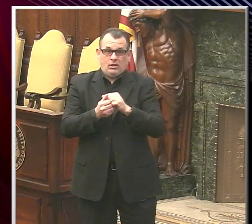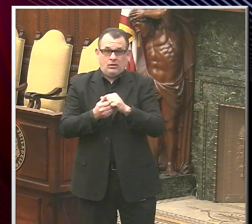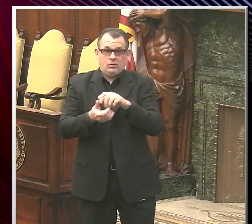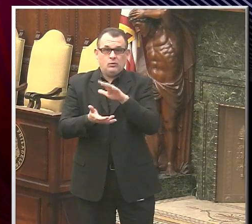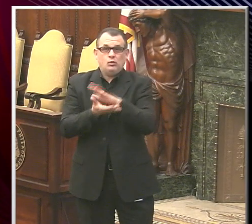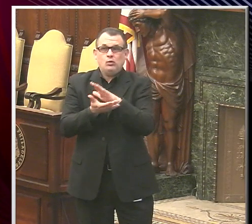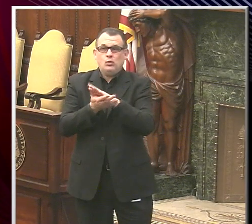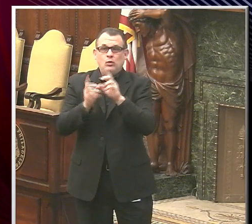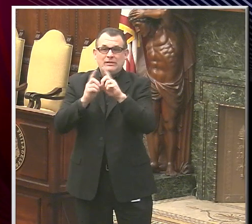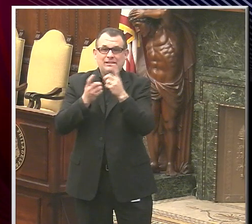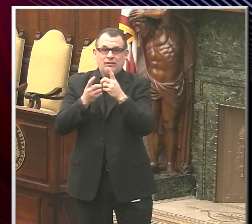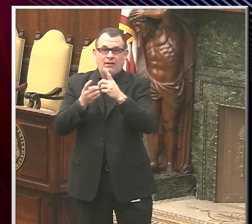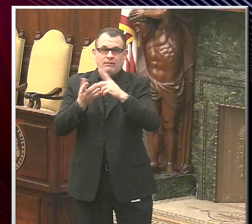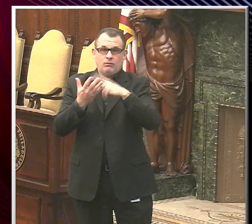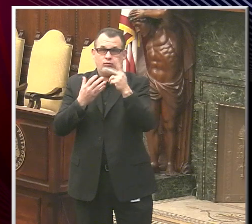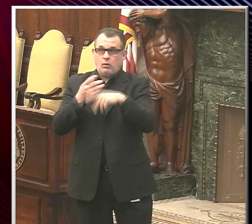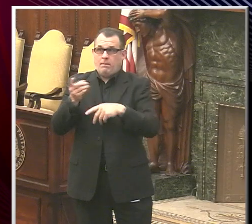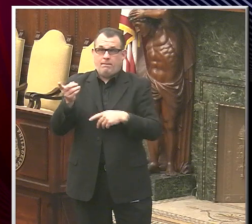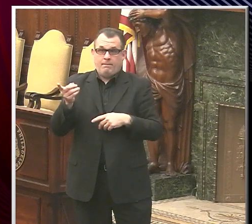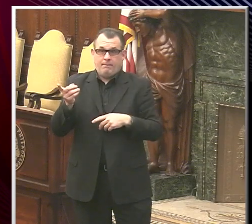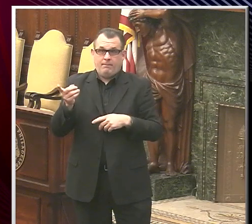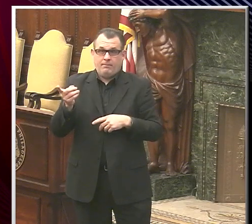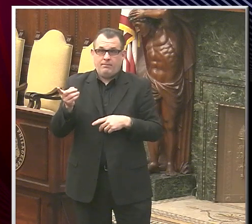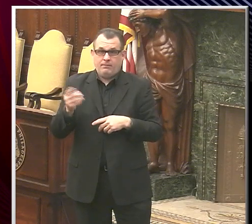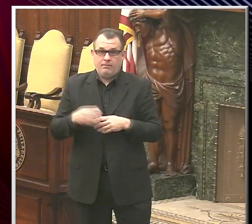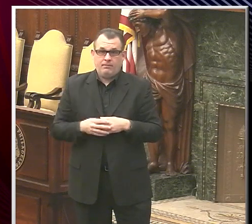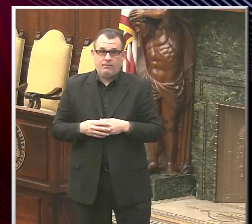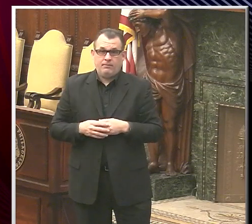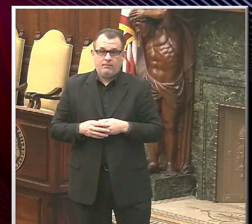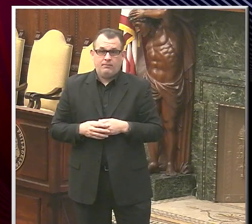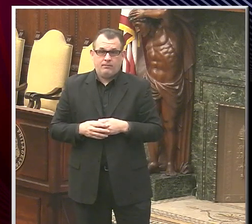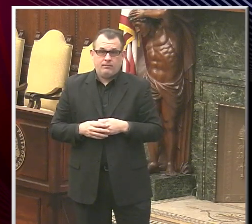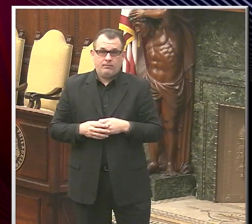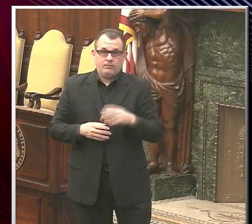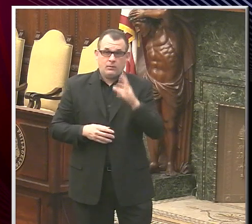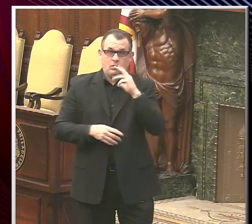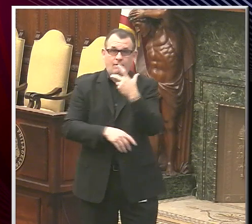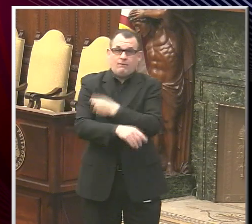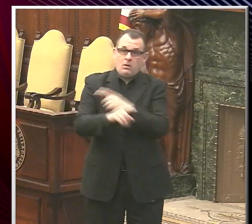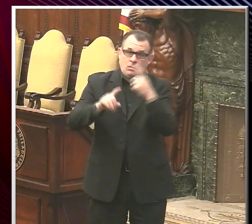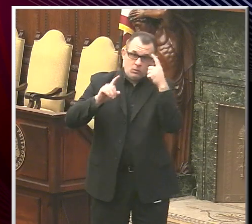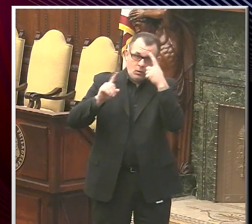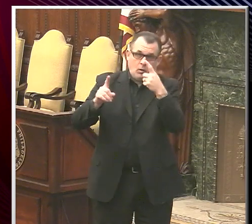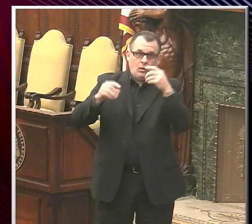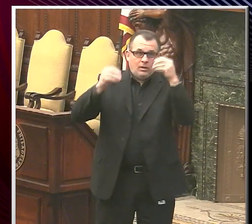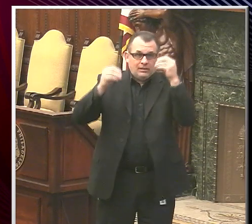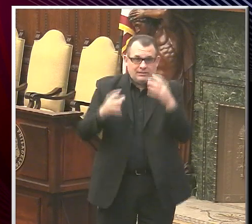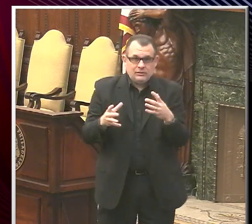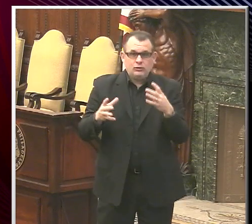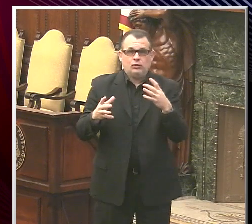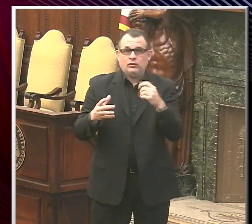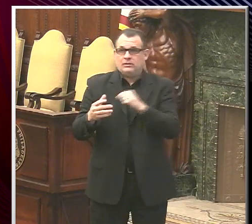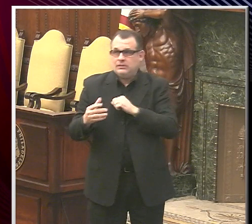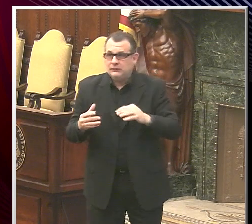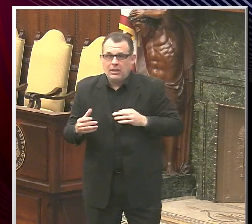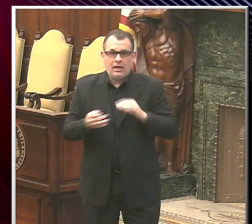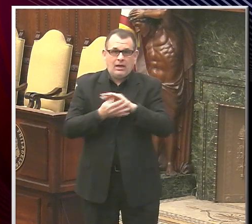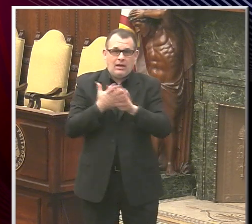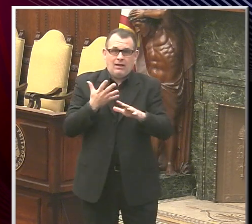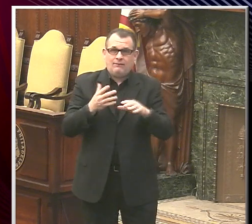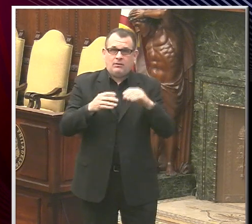-19 vaccination program. This effort is intended to inoculate teachers, principals, and staff at all schools in Philadelphia.